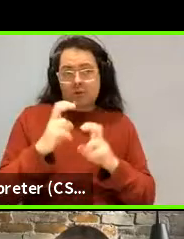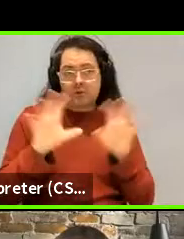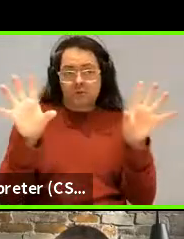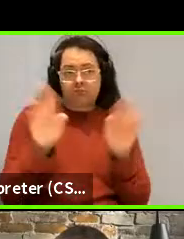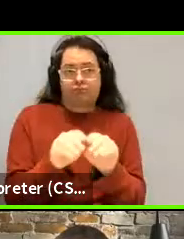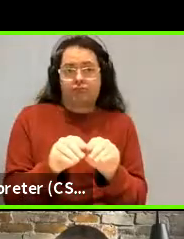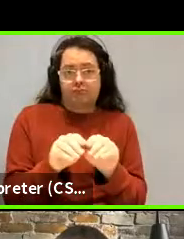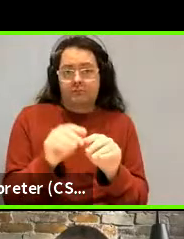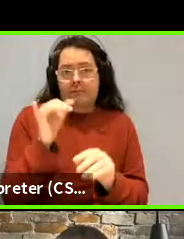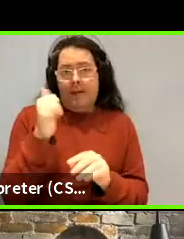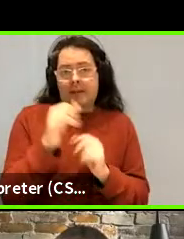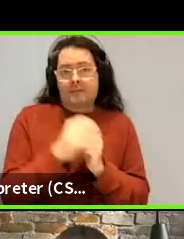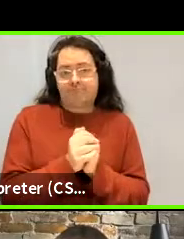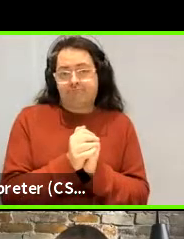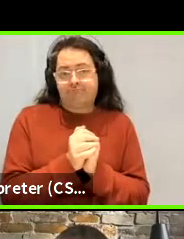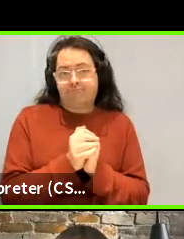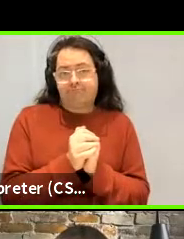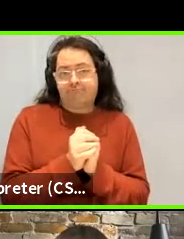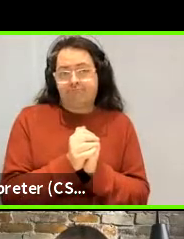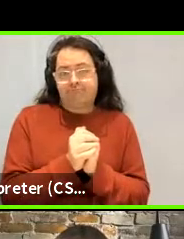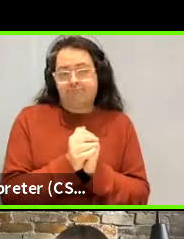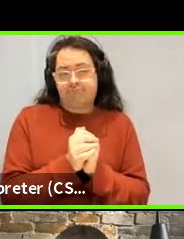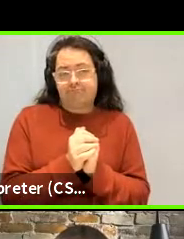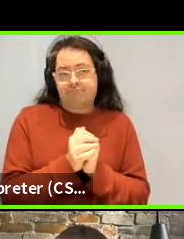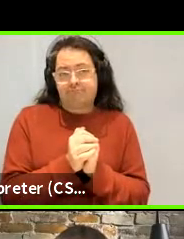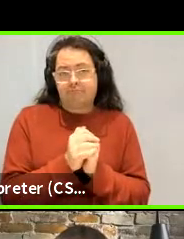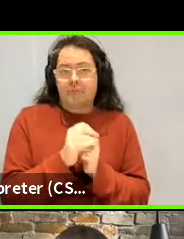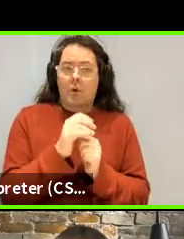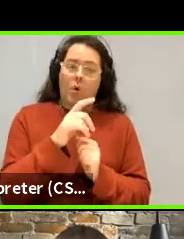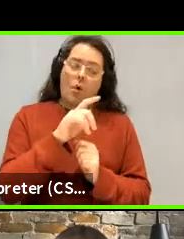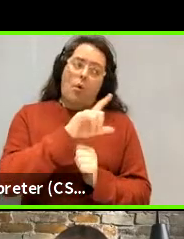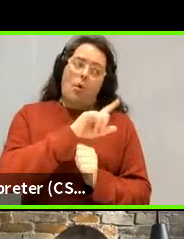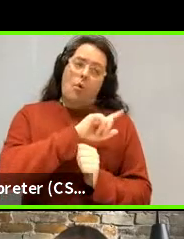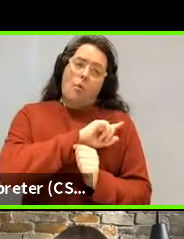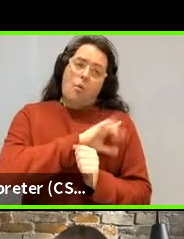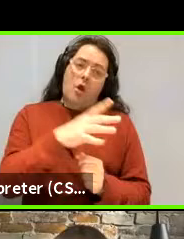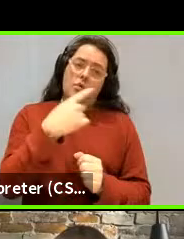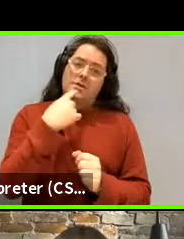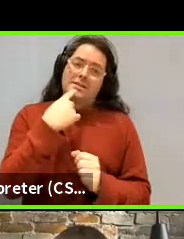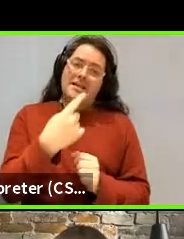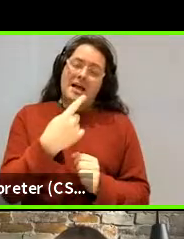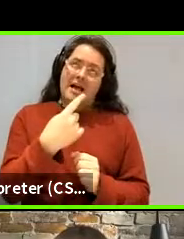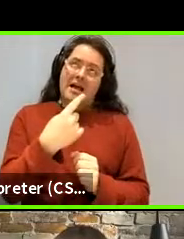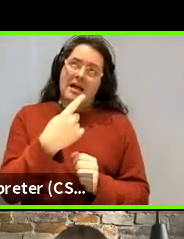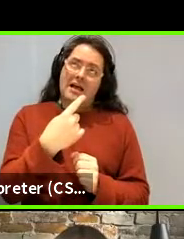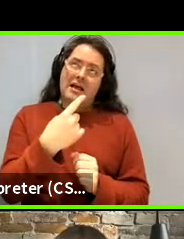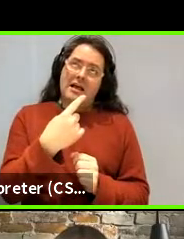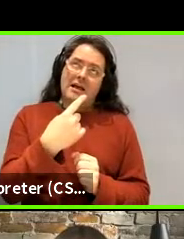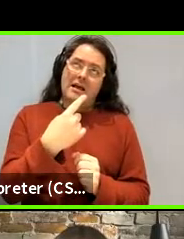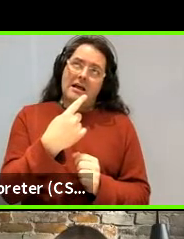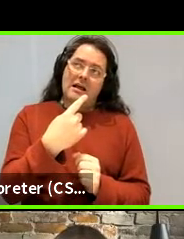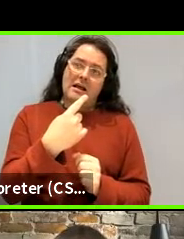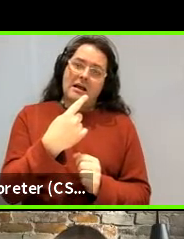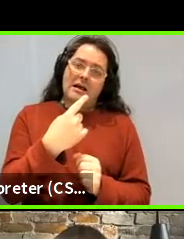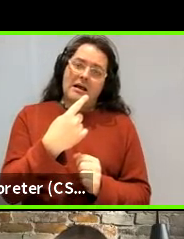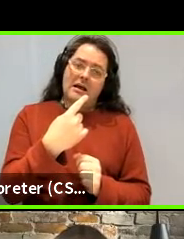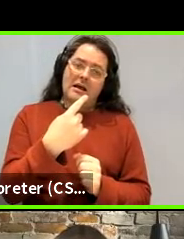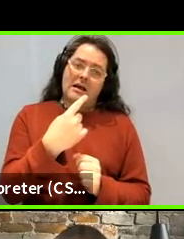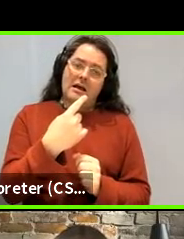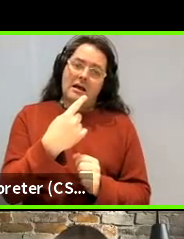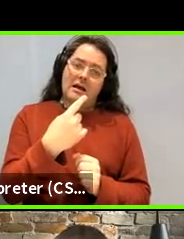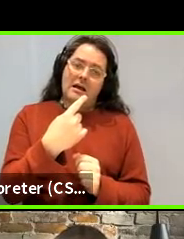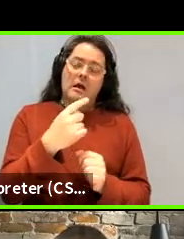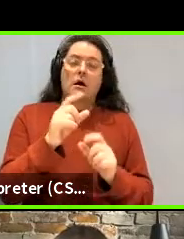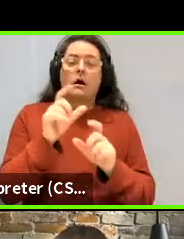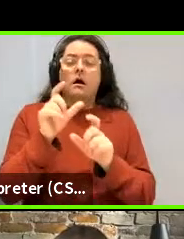uh, you know, say, you know, extend our view to expressions for